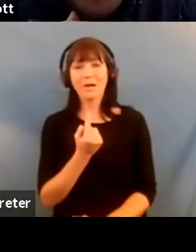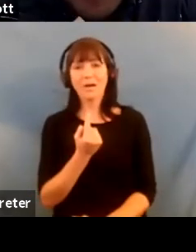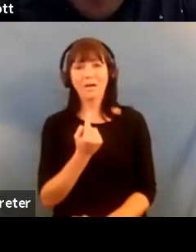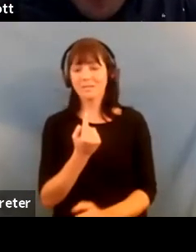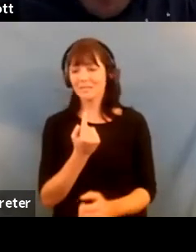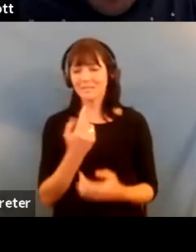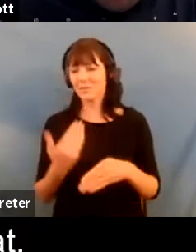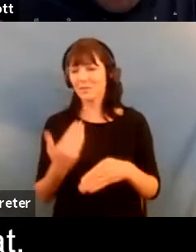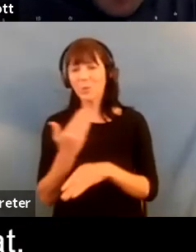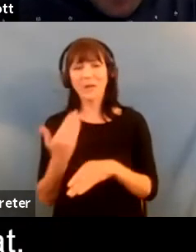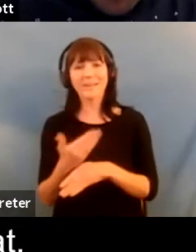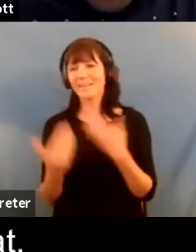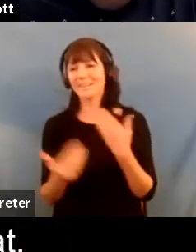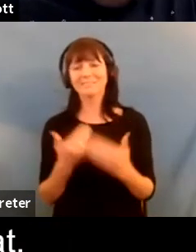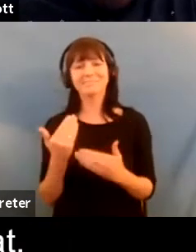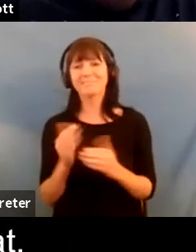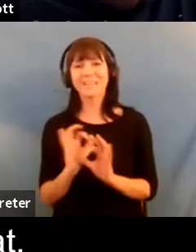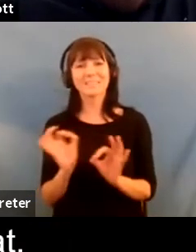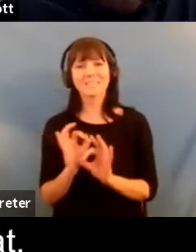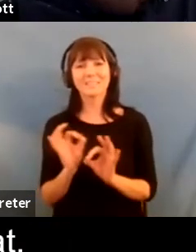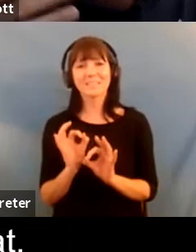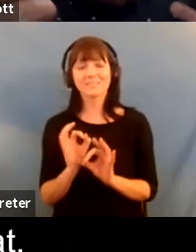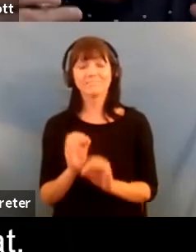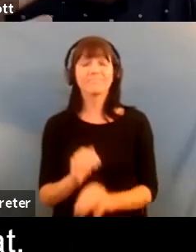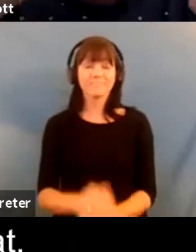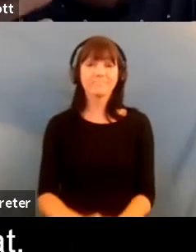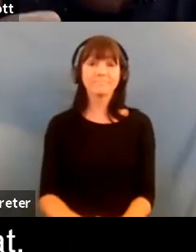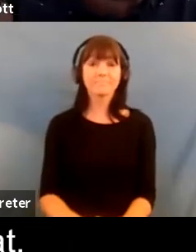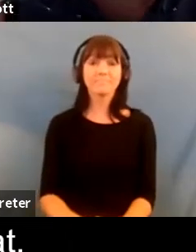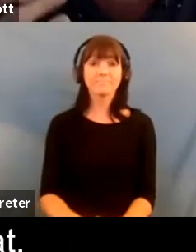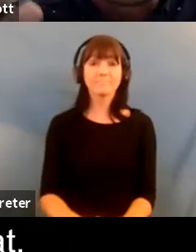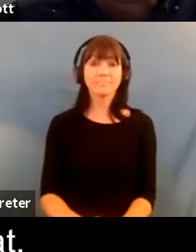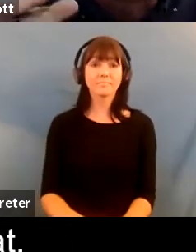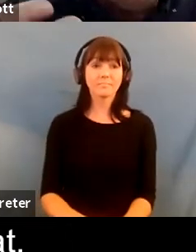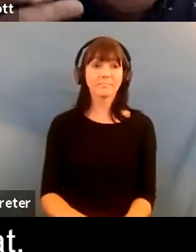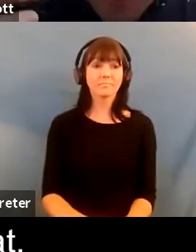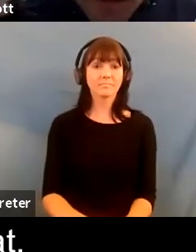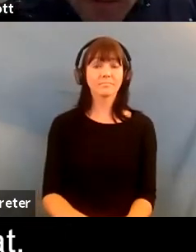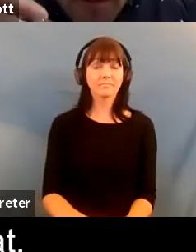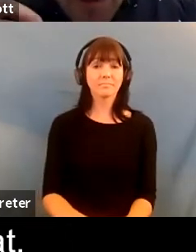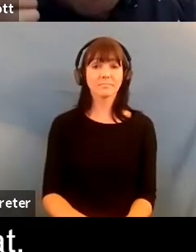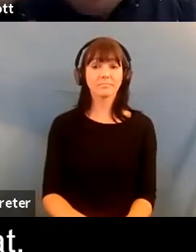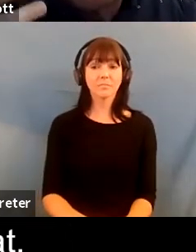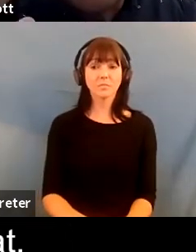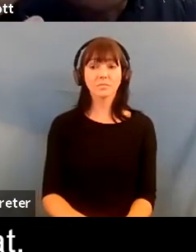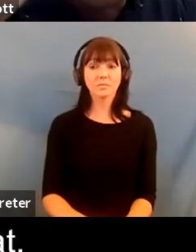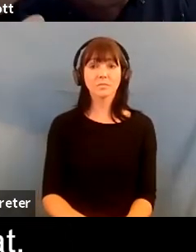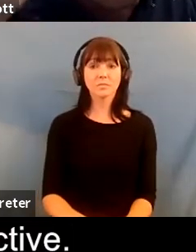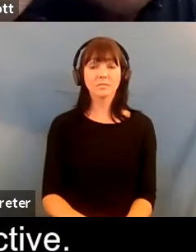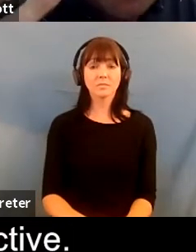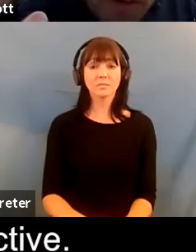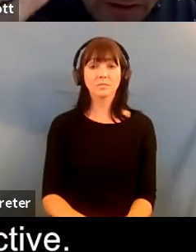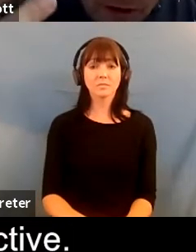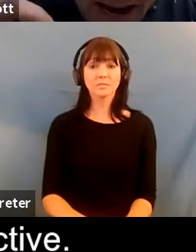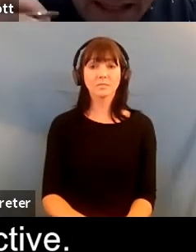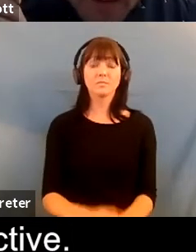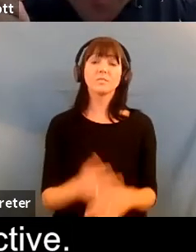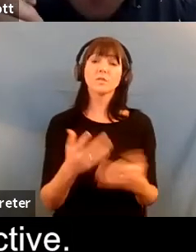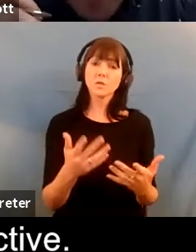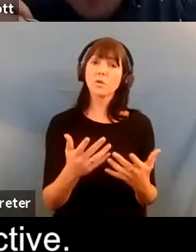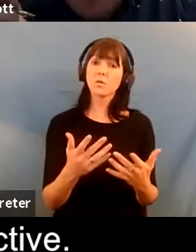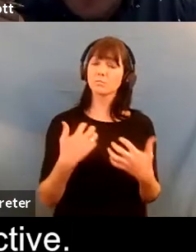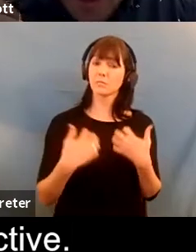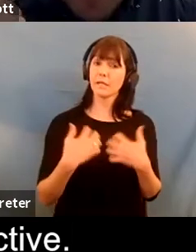okay so so in a sense that some reflections from a maker's perspective or the